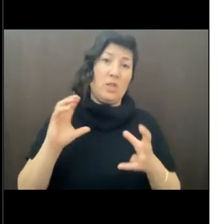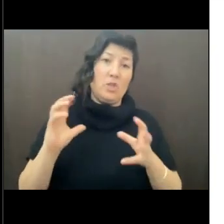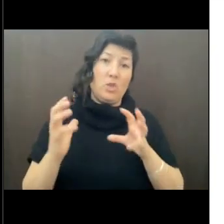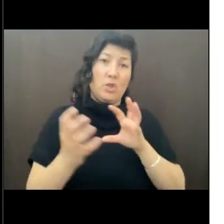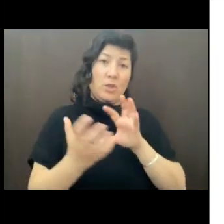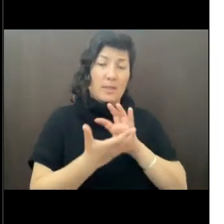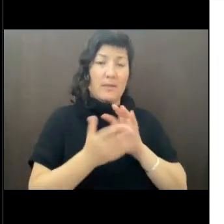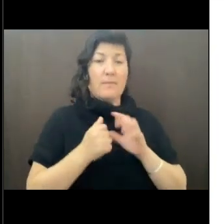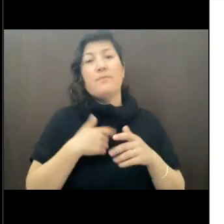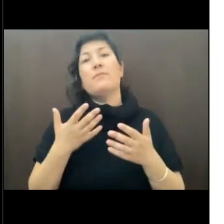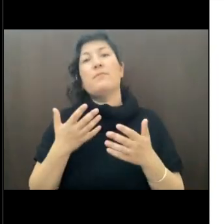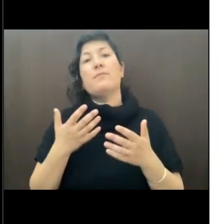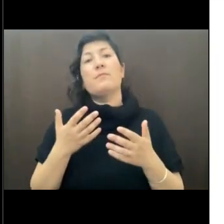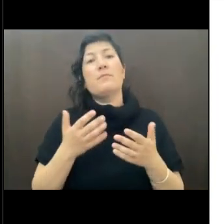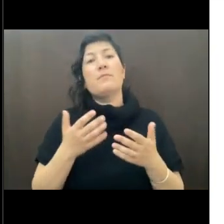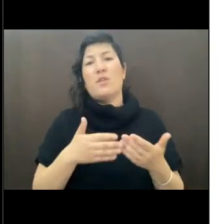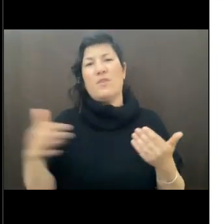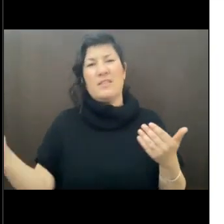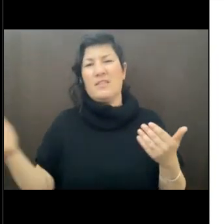But let's go to the next slide.